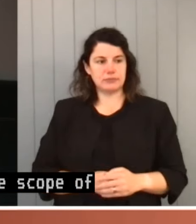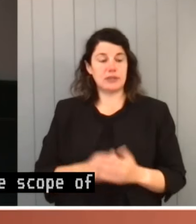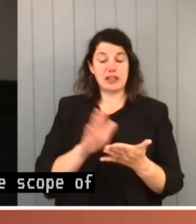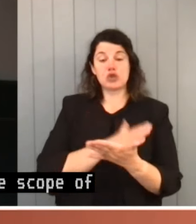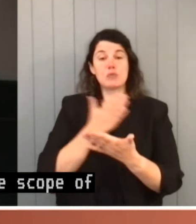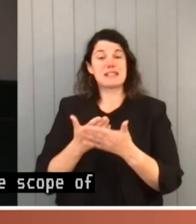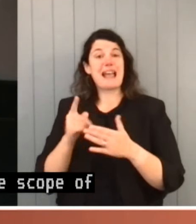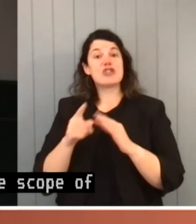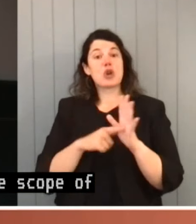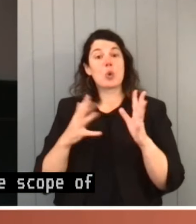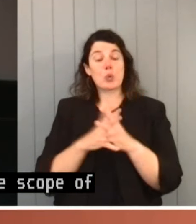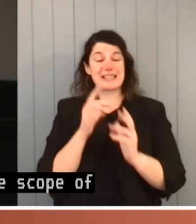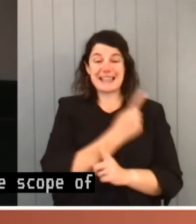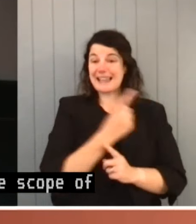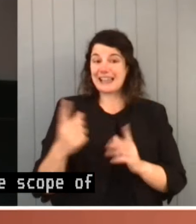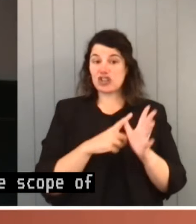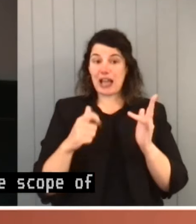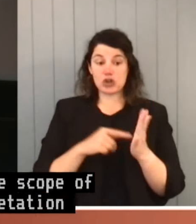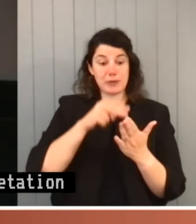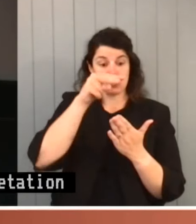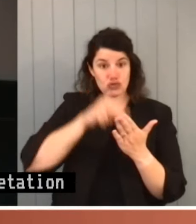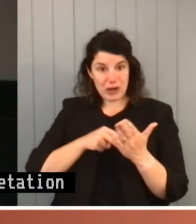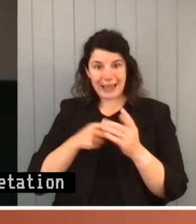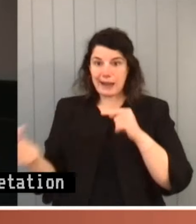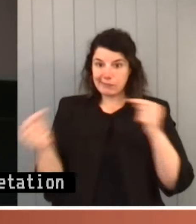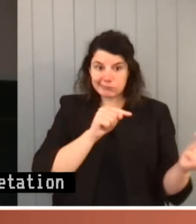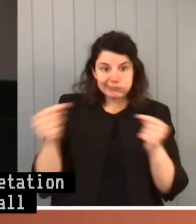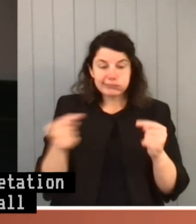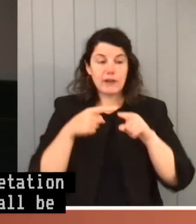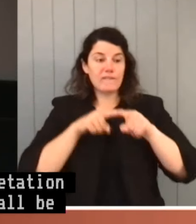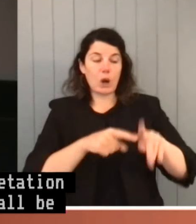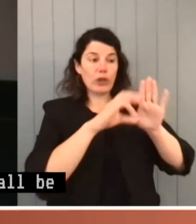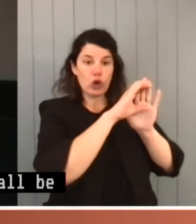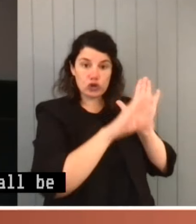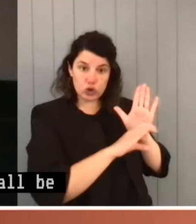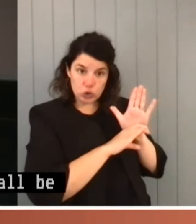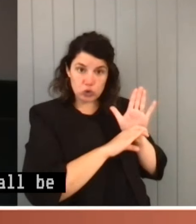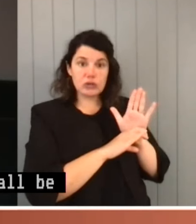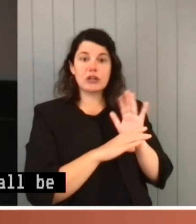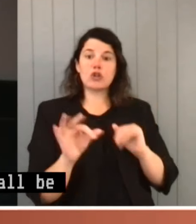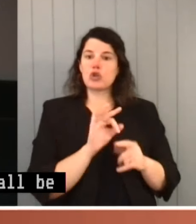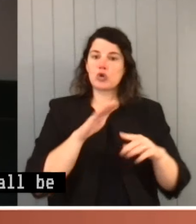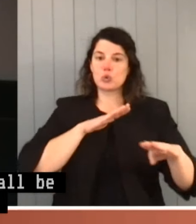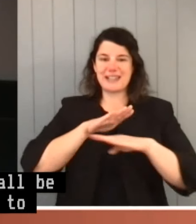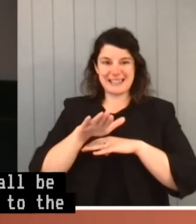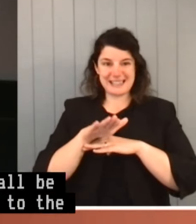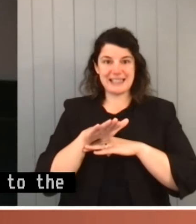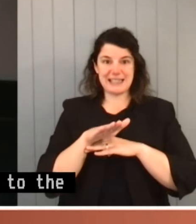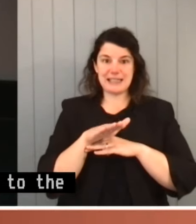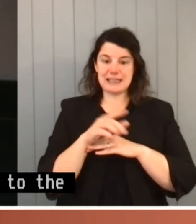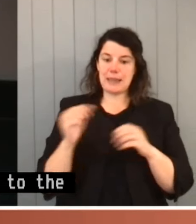act shall be read and construed subject to the Constitution and so as not to exceed the legislative power of the Commonwealth.